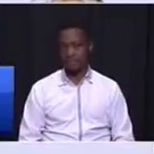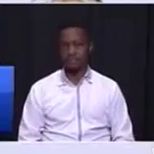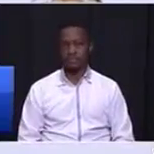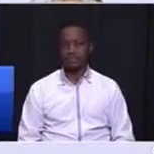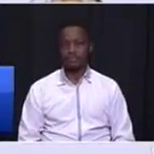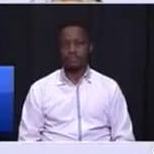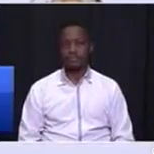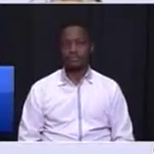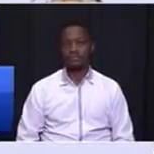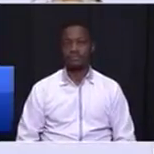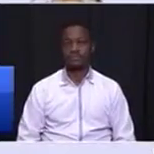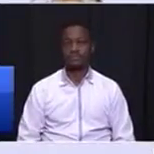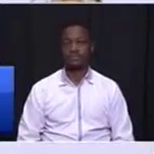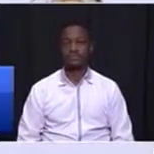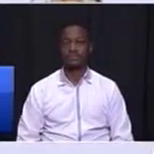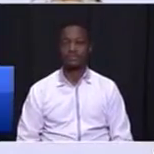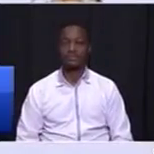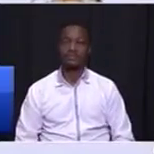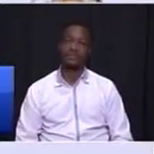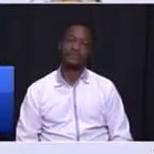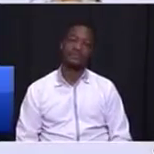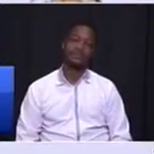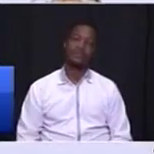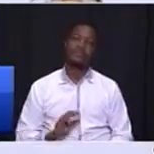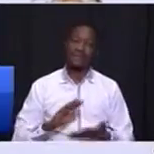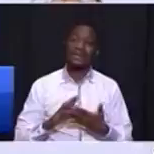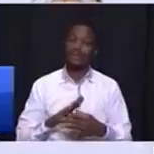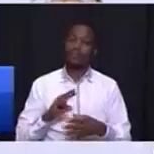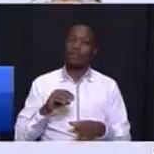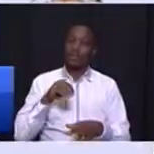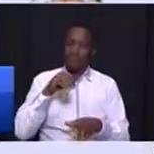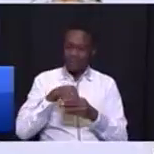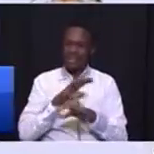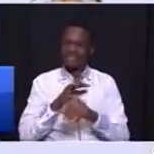and I'm going to instill discipline in terms of execution